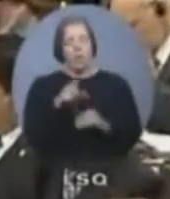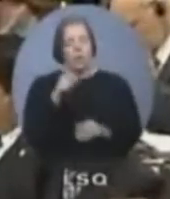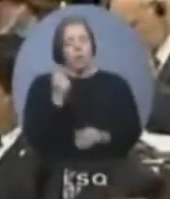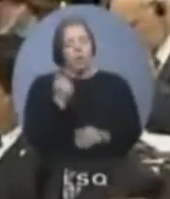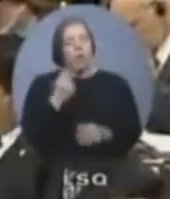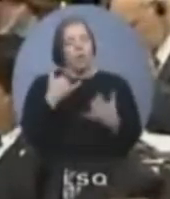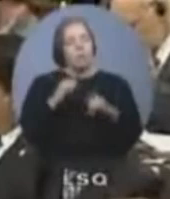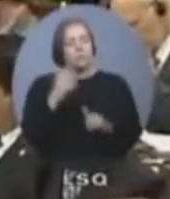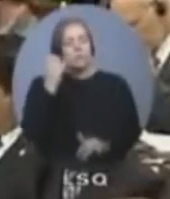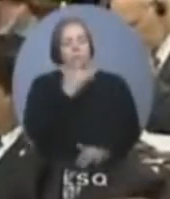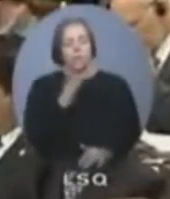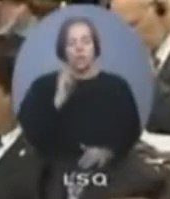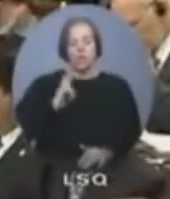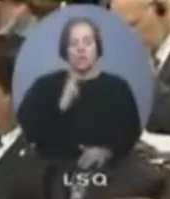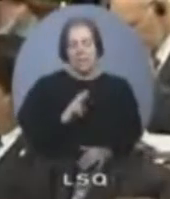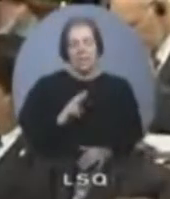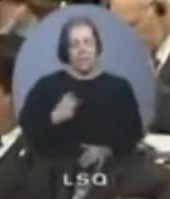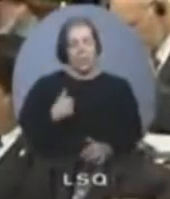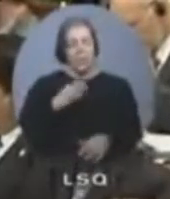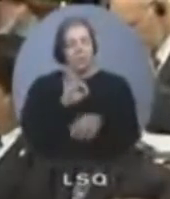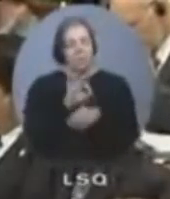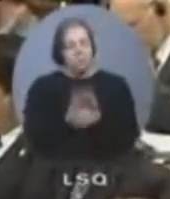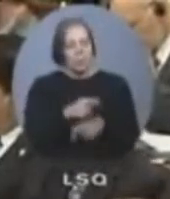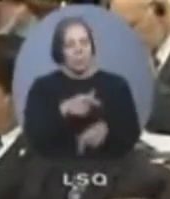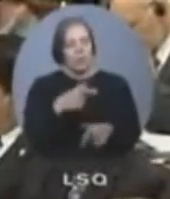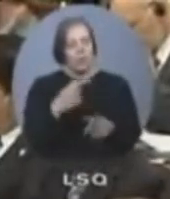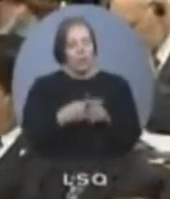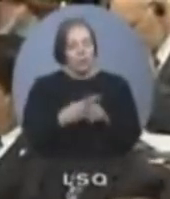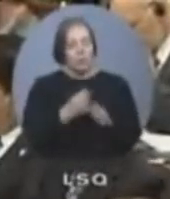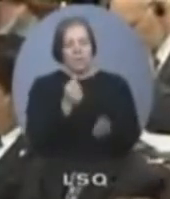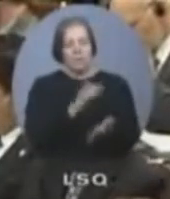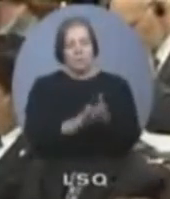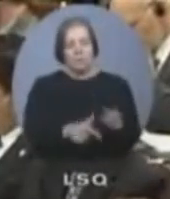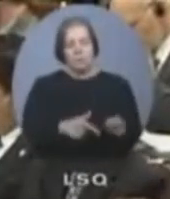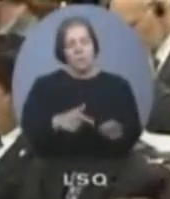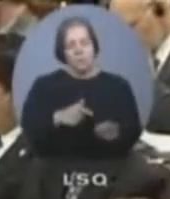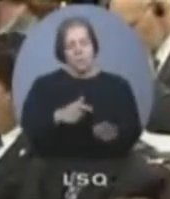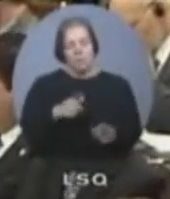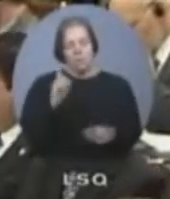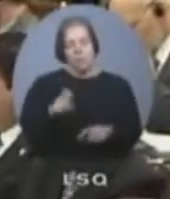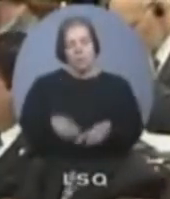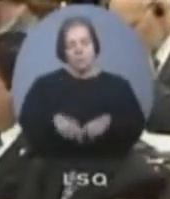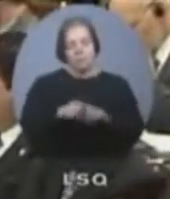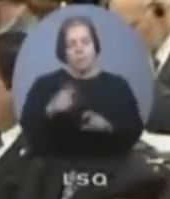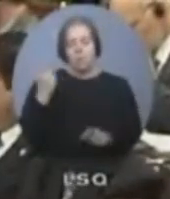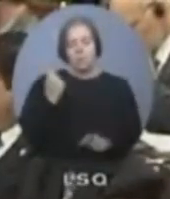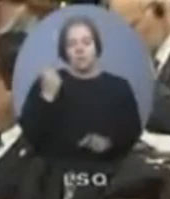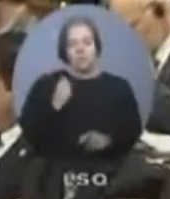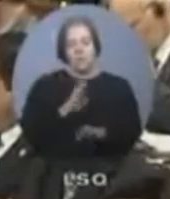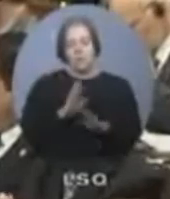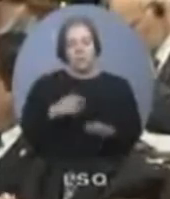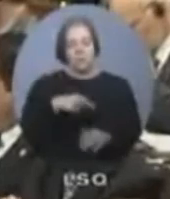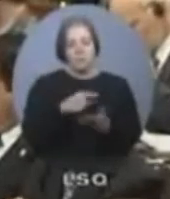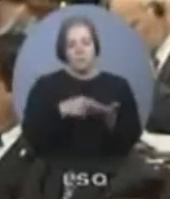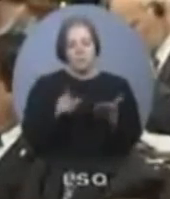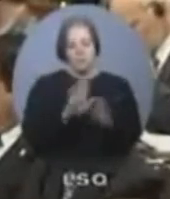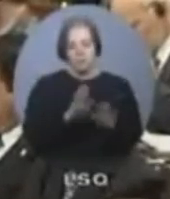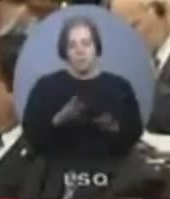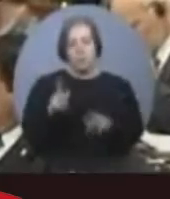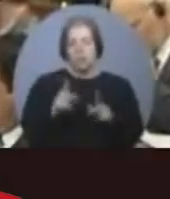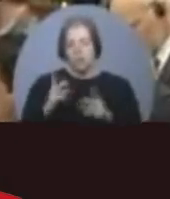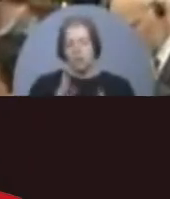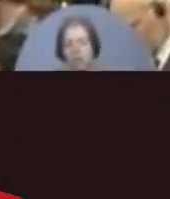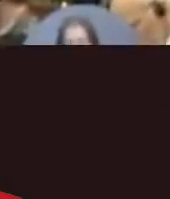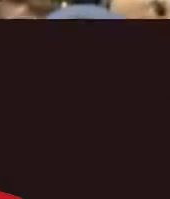Canadians want this bill passed. I urge the opposition to pass it quickly because it is the right, fair, and reasonable